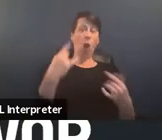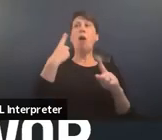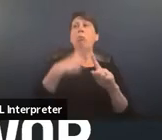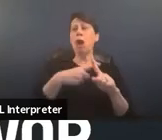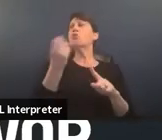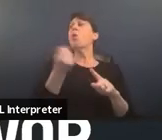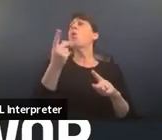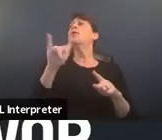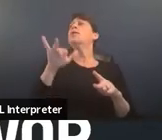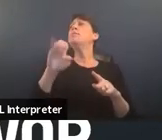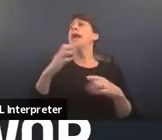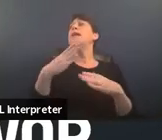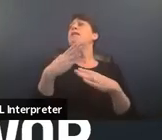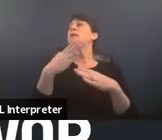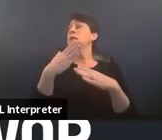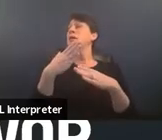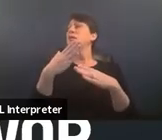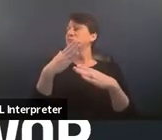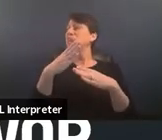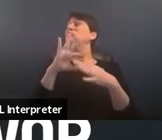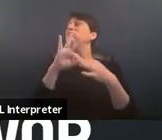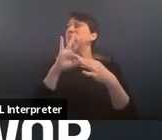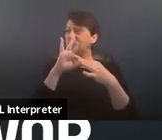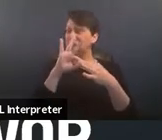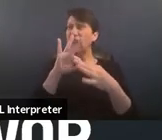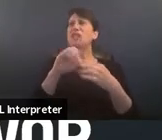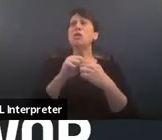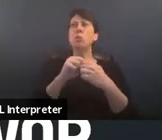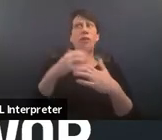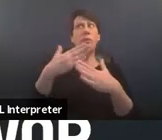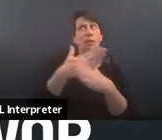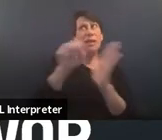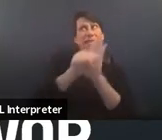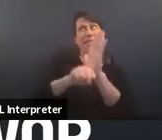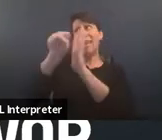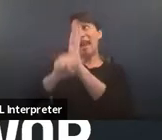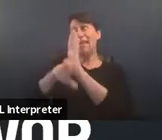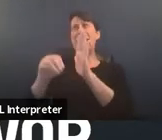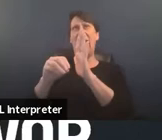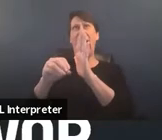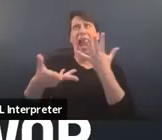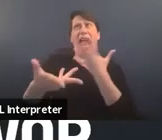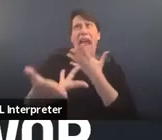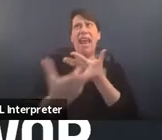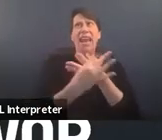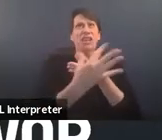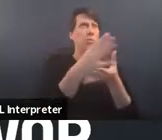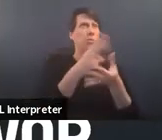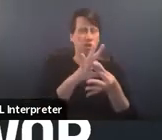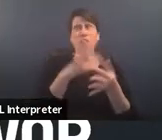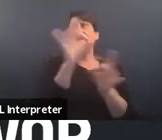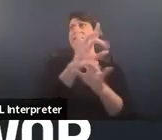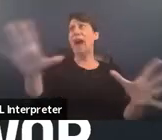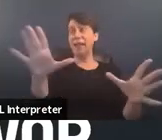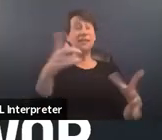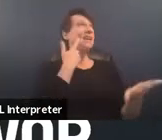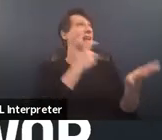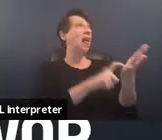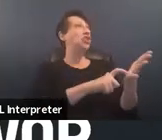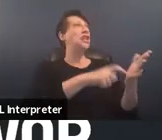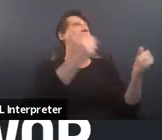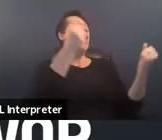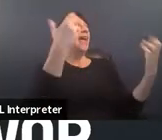connections between state and interpersonal violence um an acknowledgement of our asl and spanish interpreters